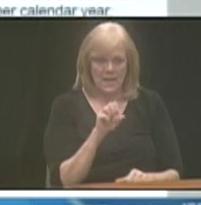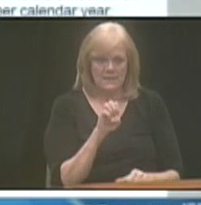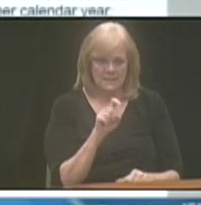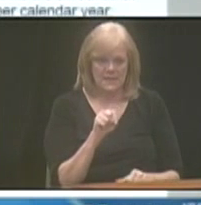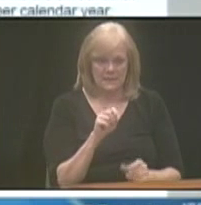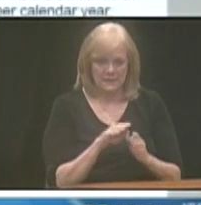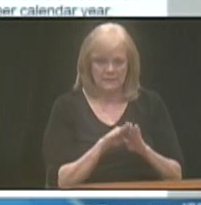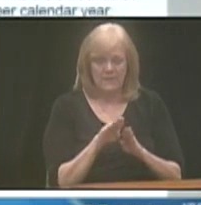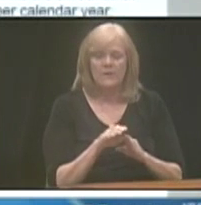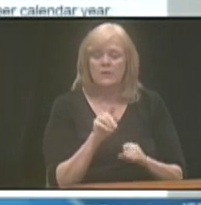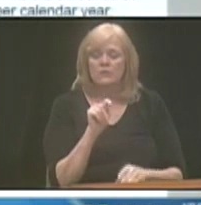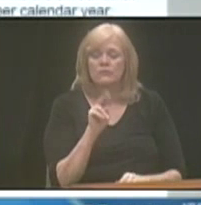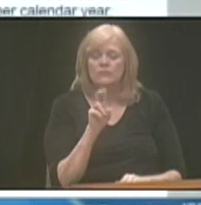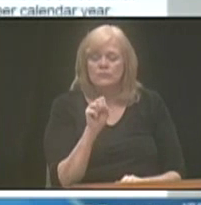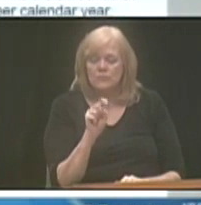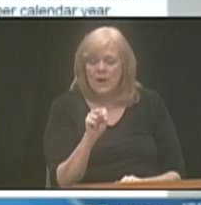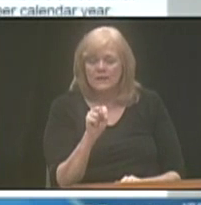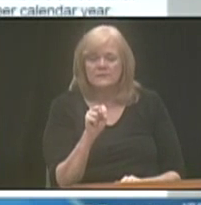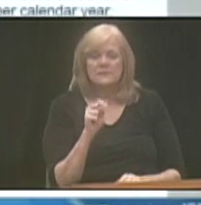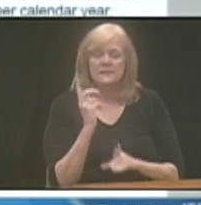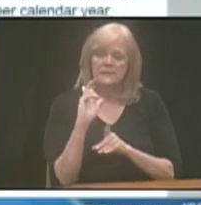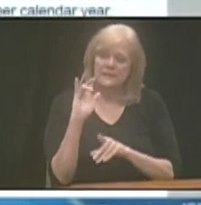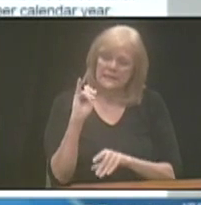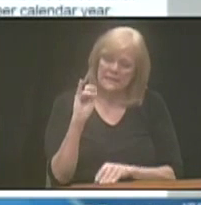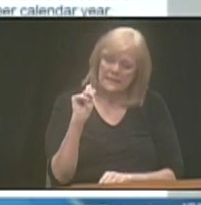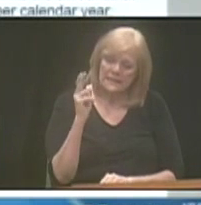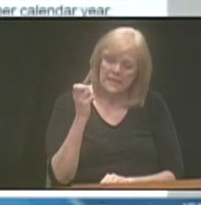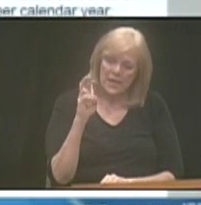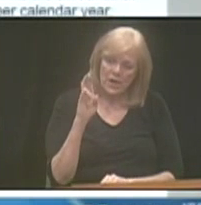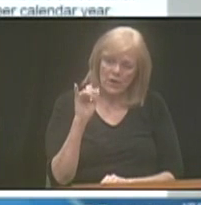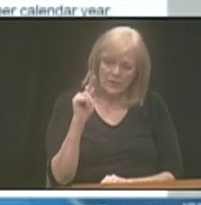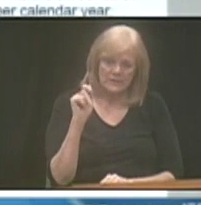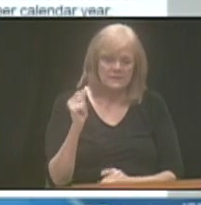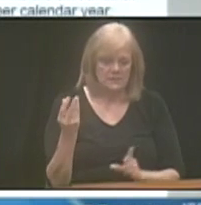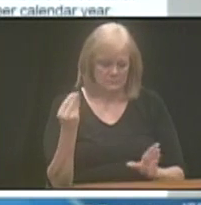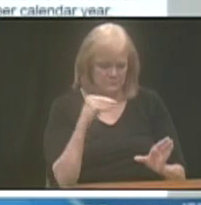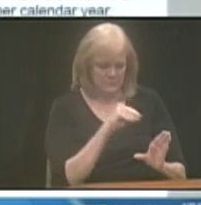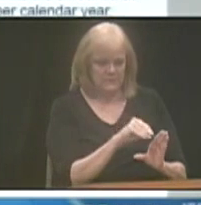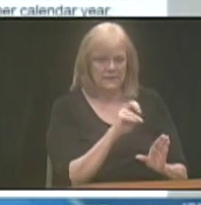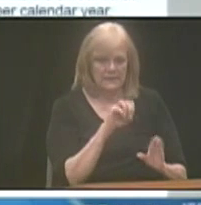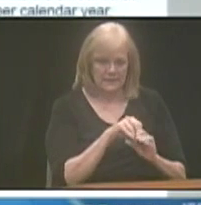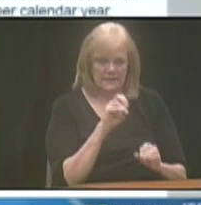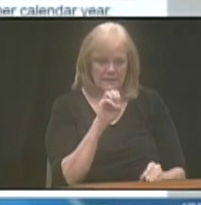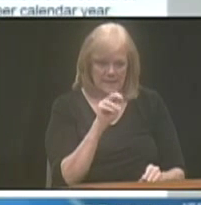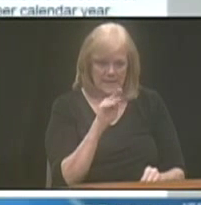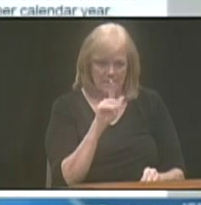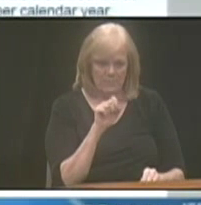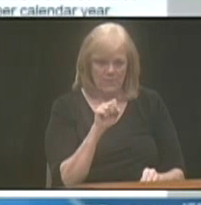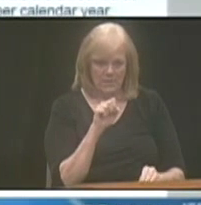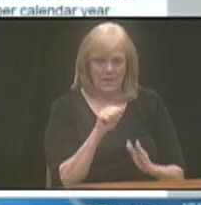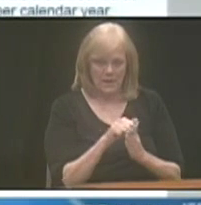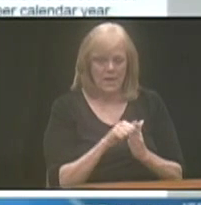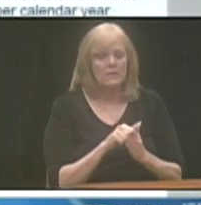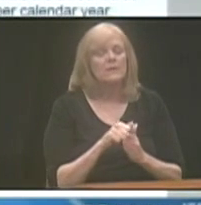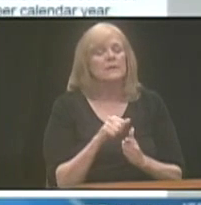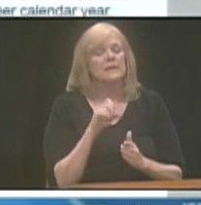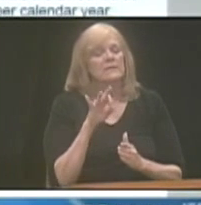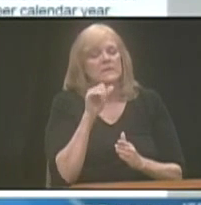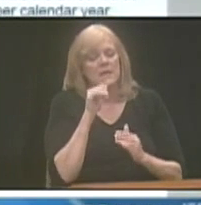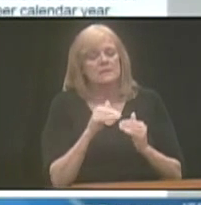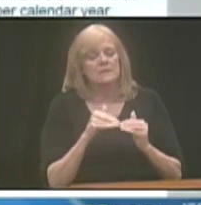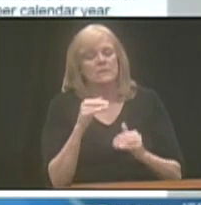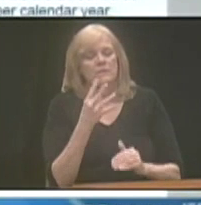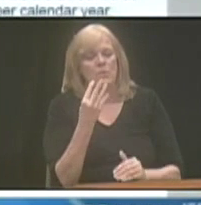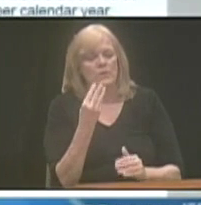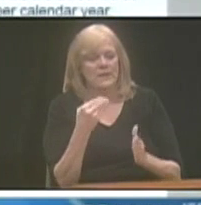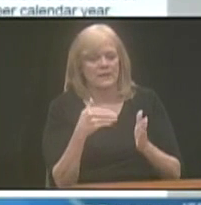A trust and inheritance can also be funneled into the ENABLE account provided that it does not exceed that